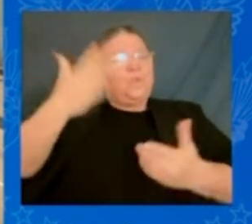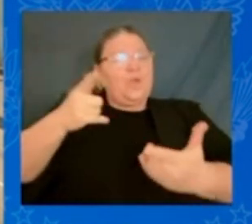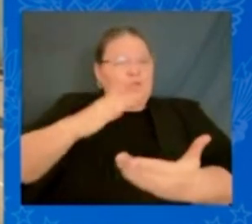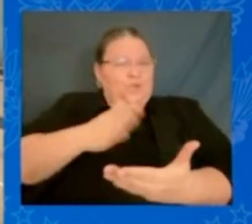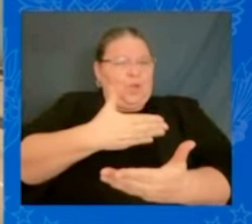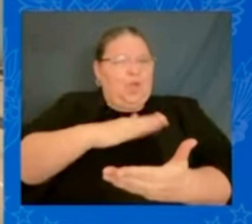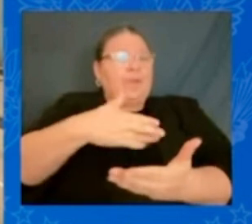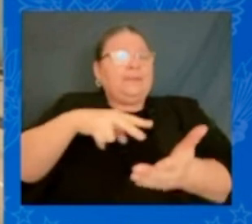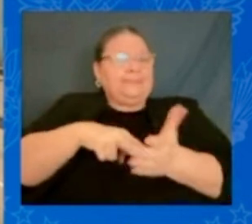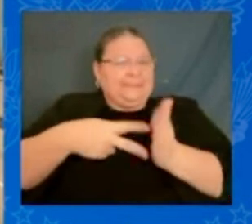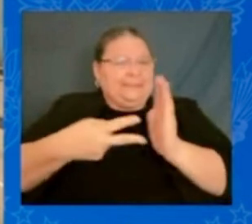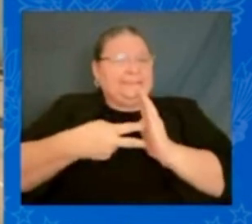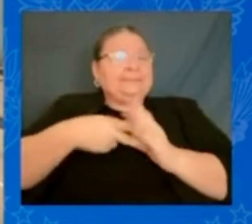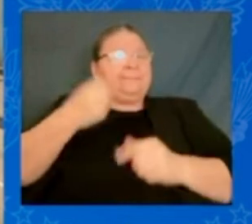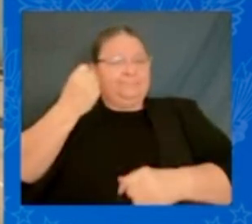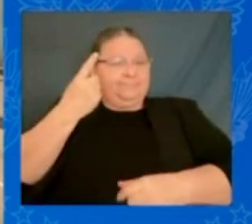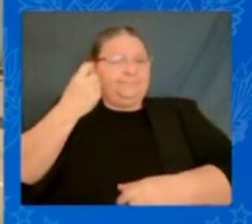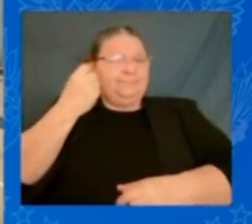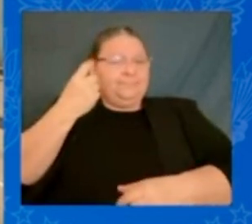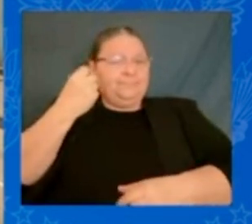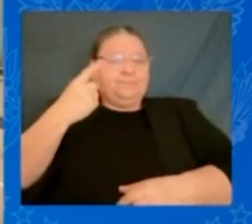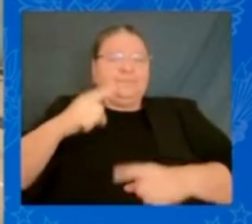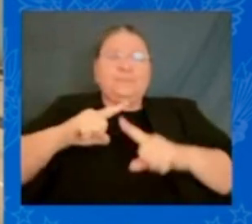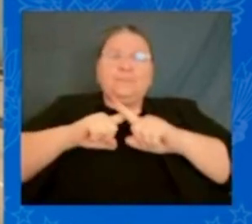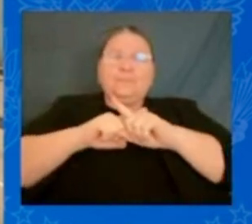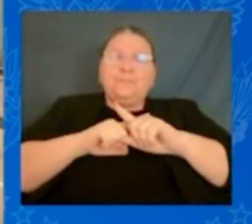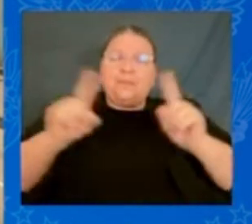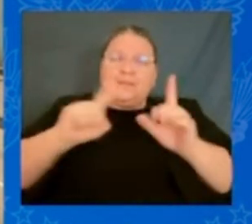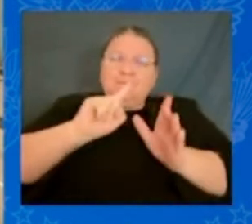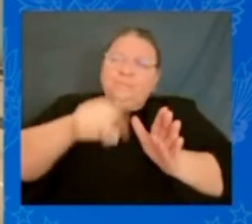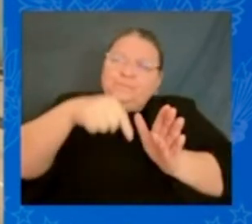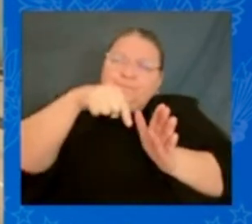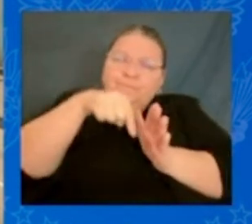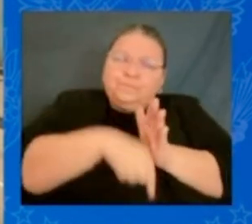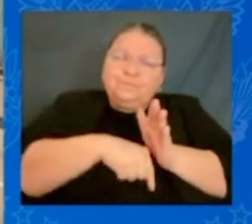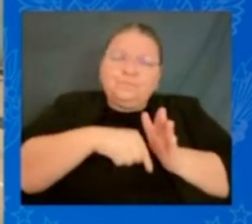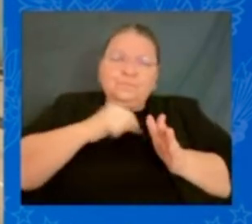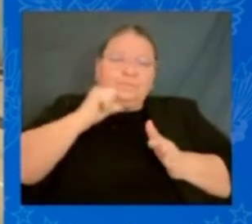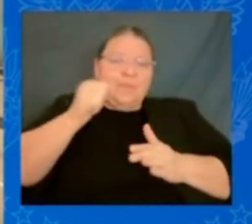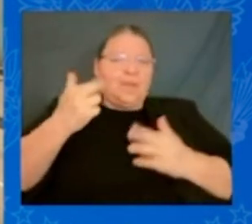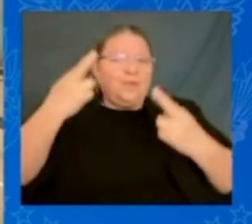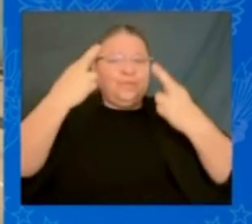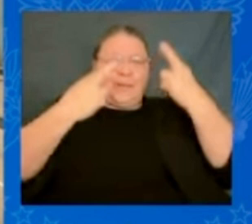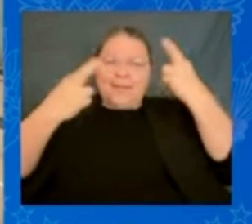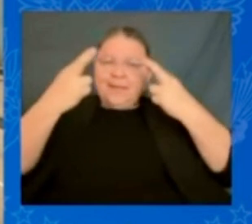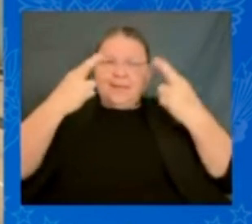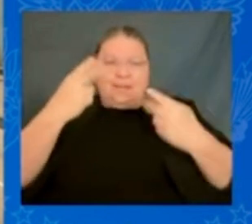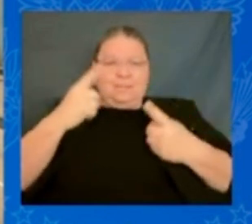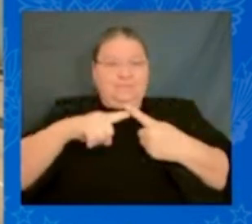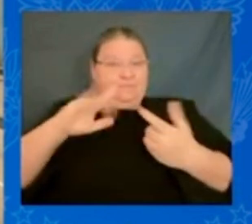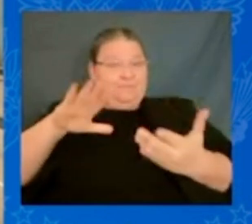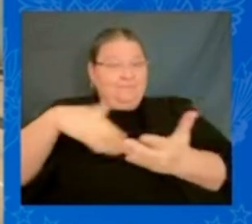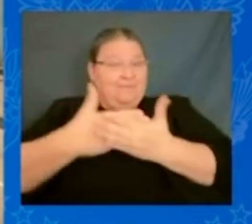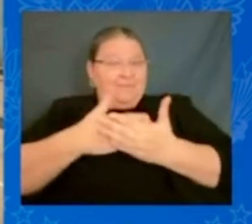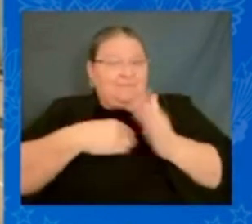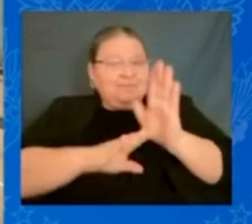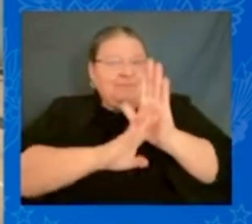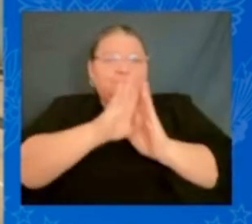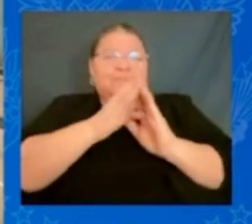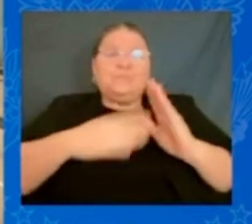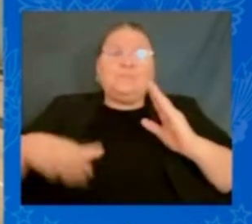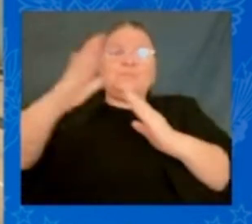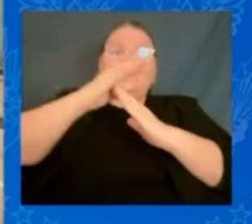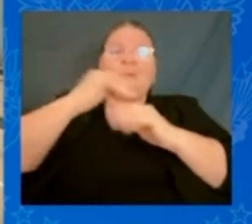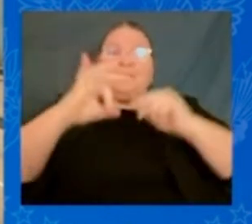portend until we reached the crest of the building. When we reached the crest of the bridge, we